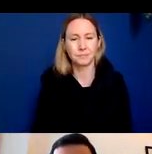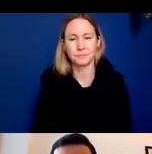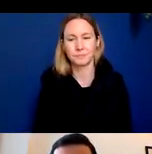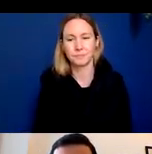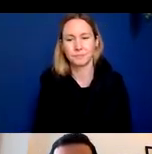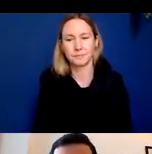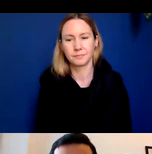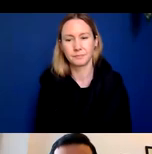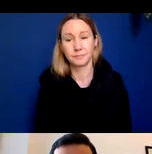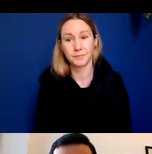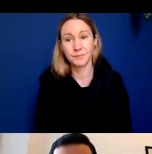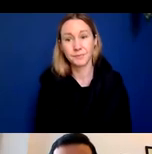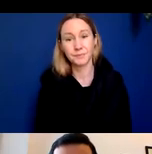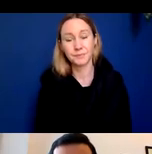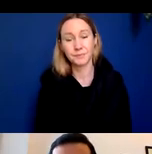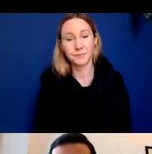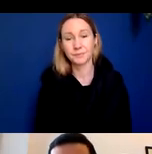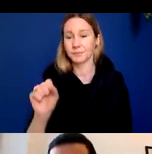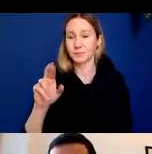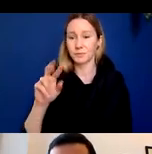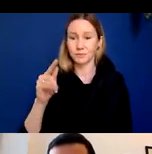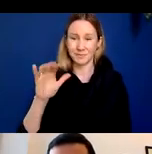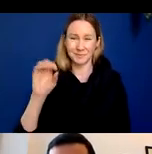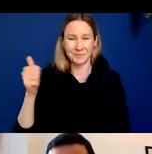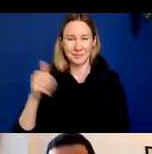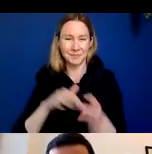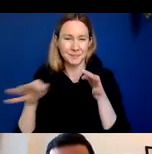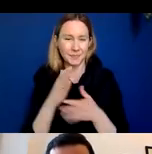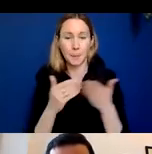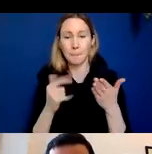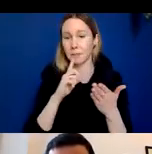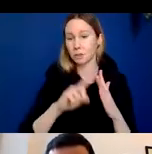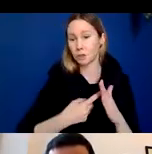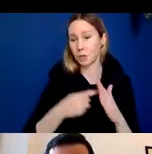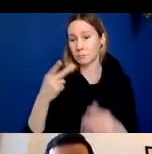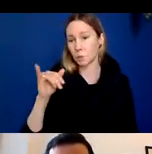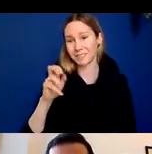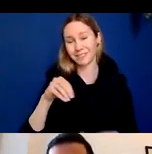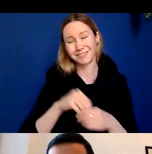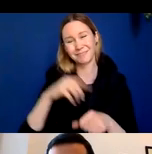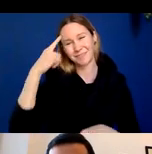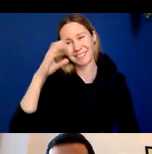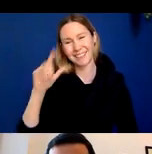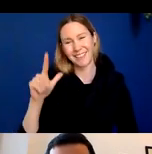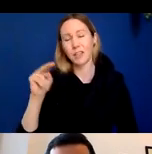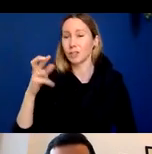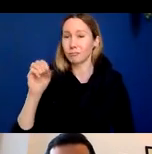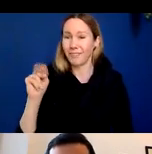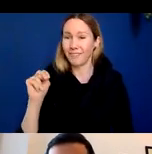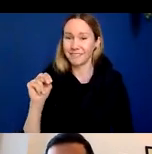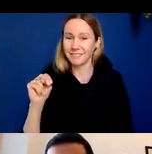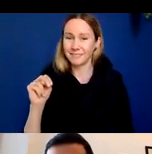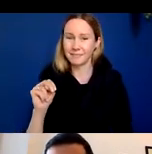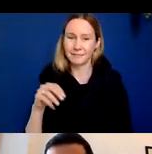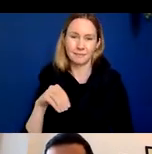So Sergio kind of went through some of this but amyloid beta starts as a protein on the surface of your brain cells of your neurons. It gets cleaved into these little